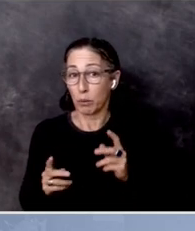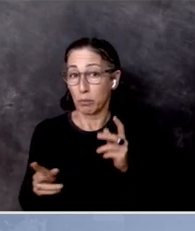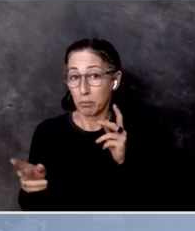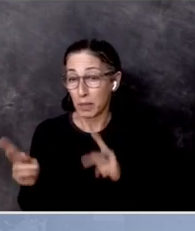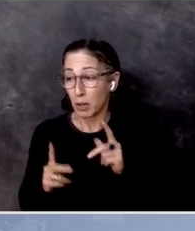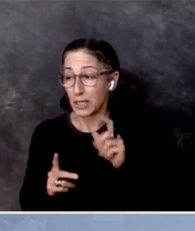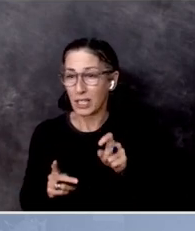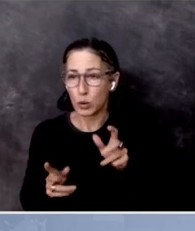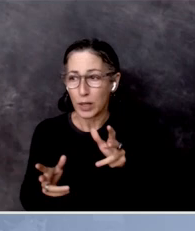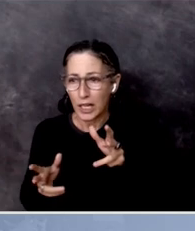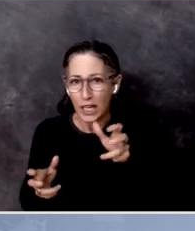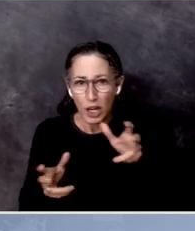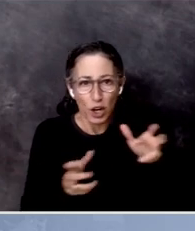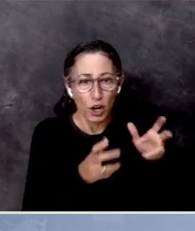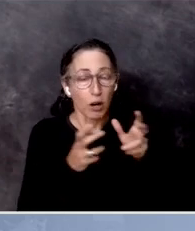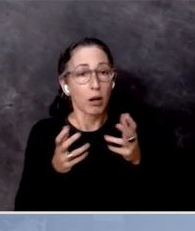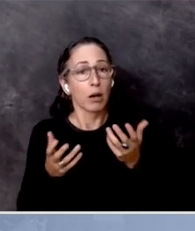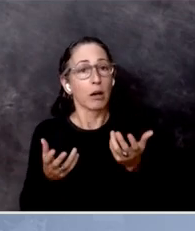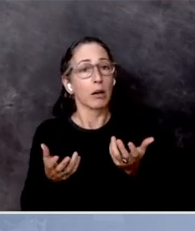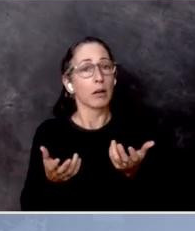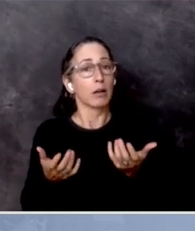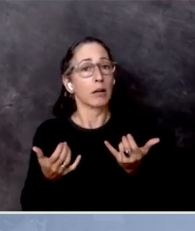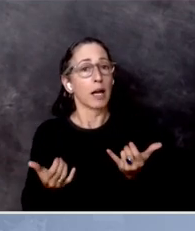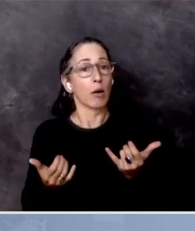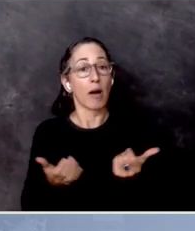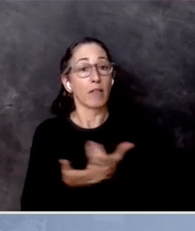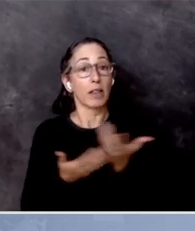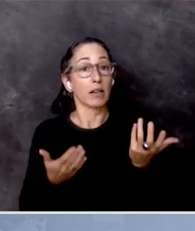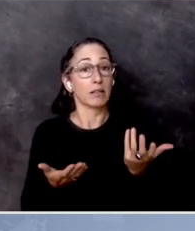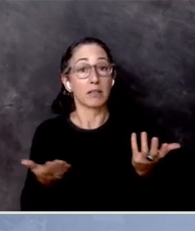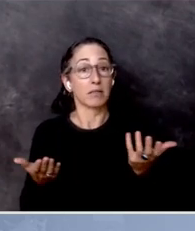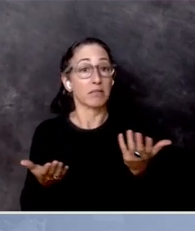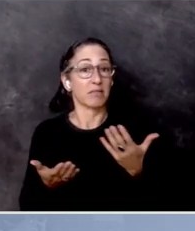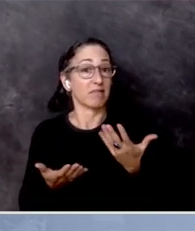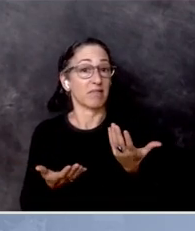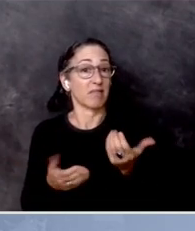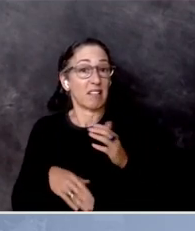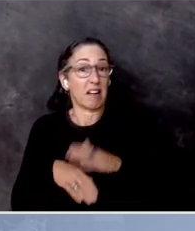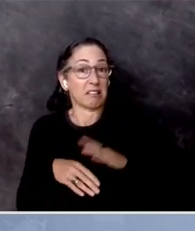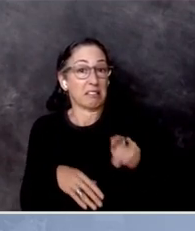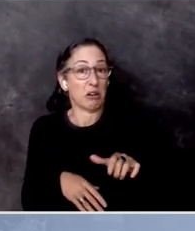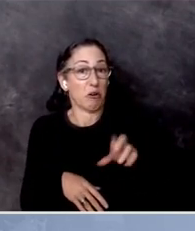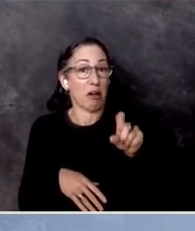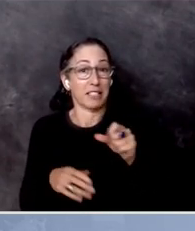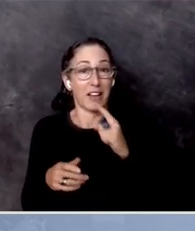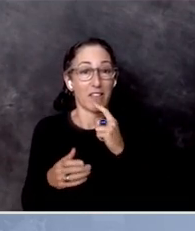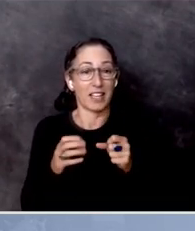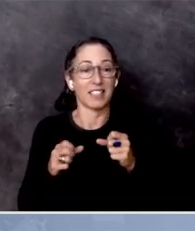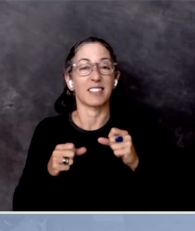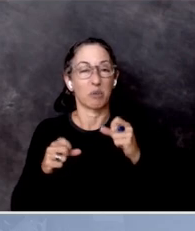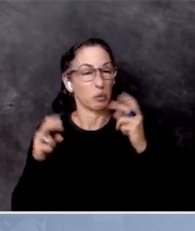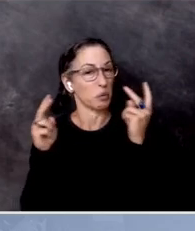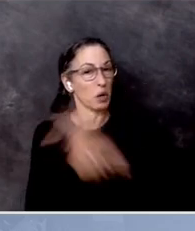those problems that existed are now pretty much on steroids? Thank you, President Obama, again. We appreciate you being here. Well, first of all,